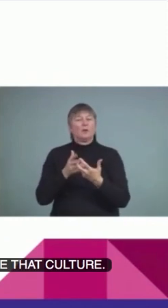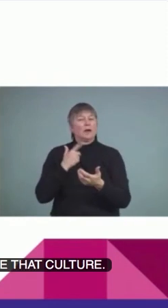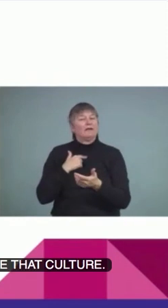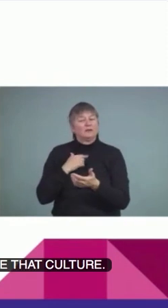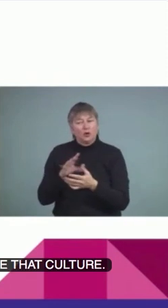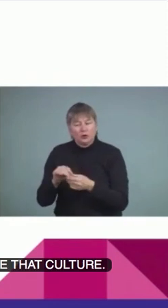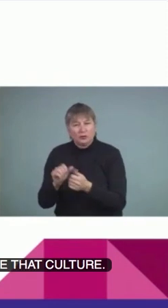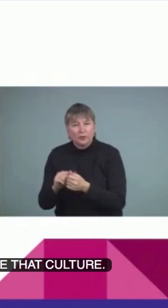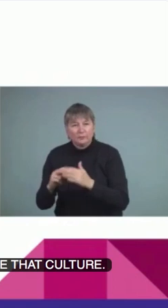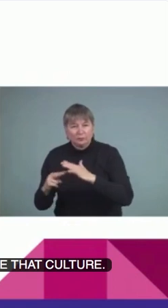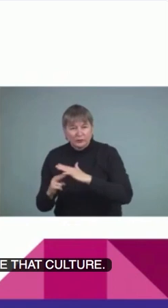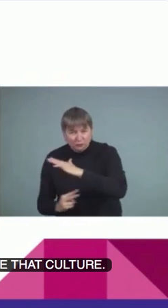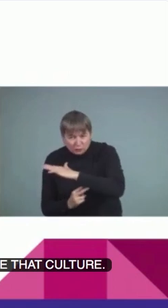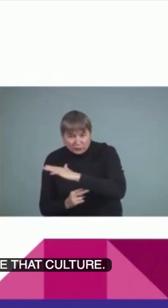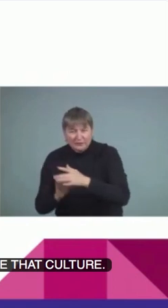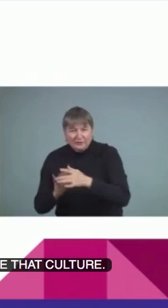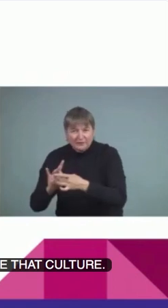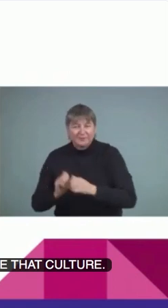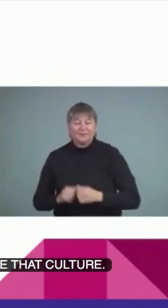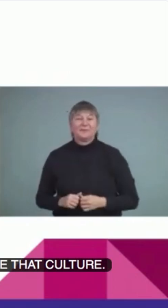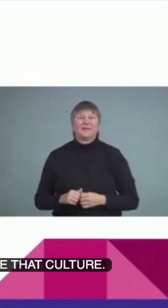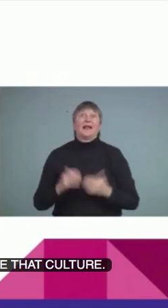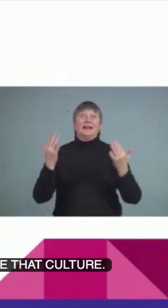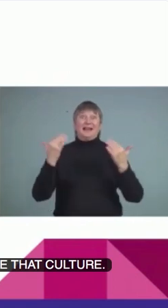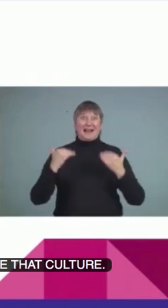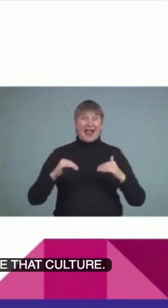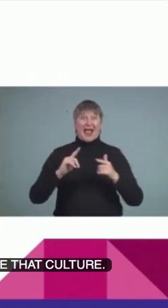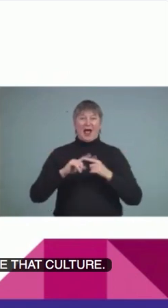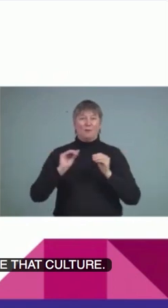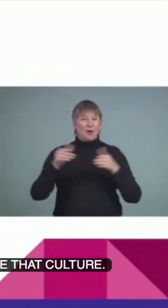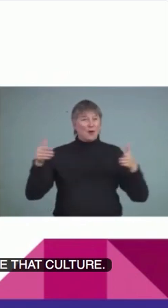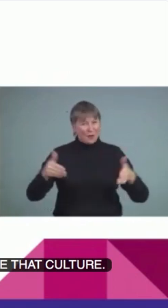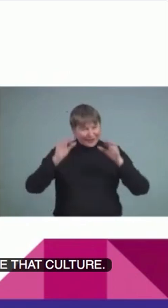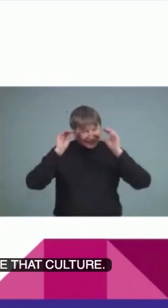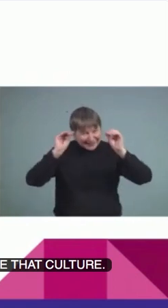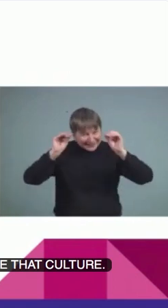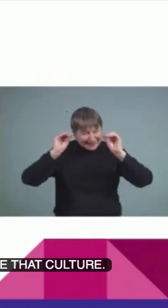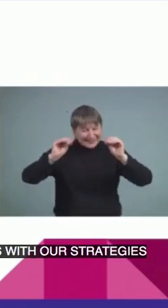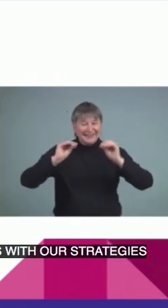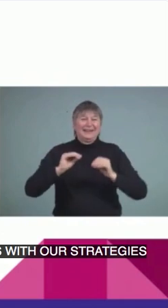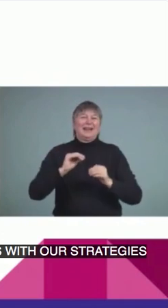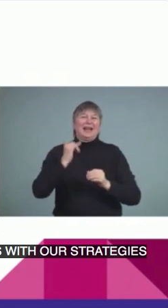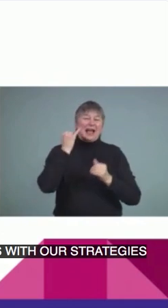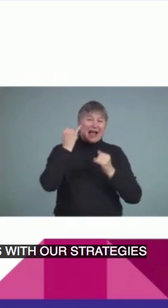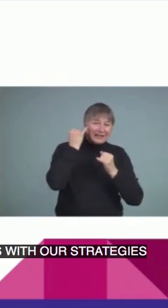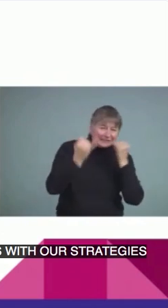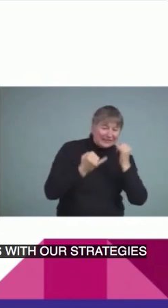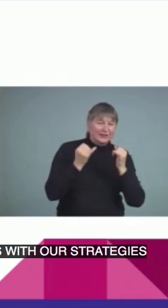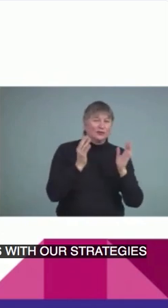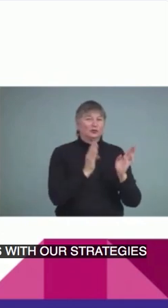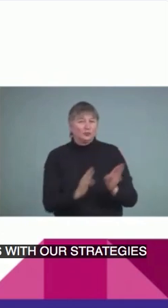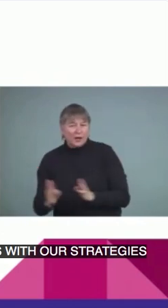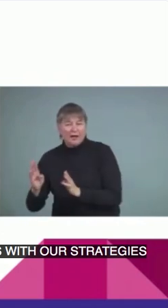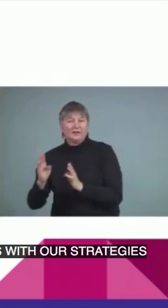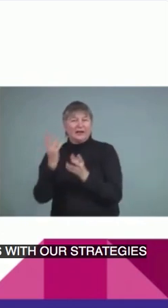So, now we're getting to the meat and potatoes of this with our strategies and resources. There are so many strategies